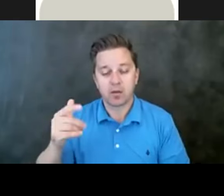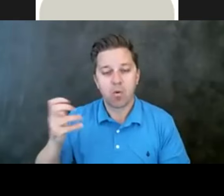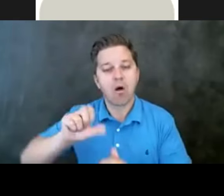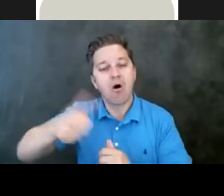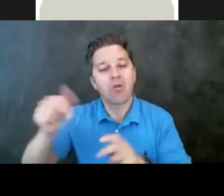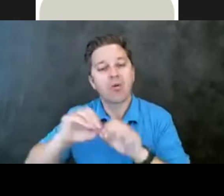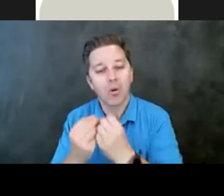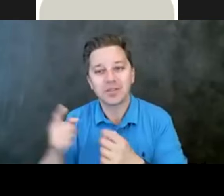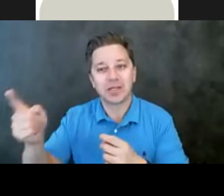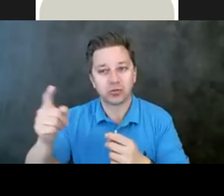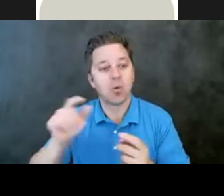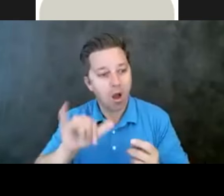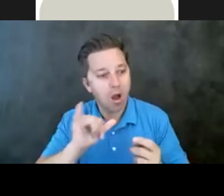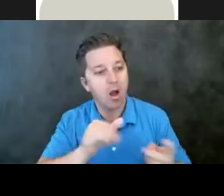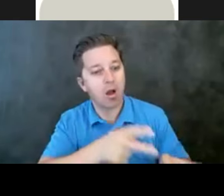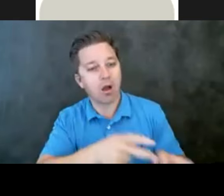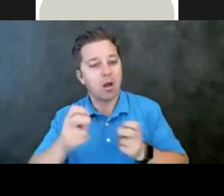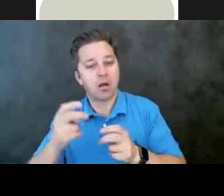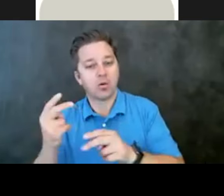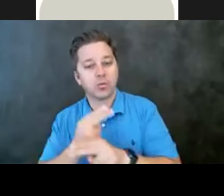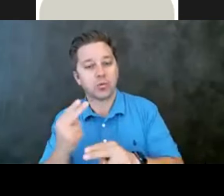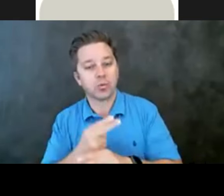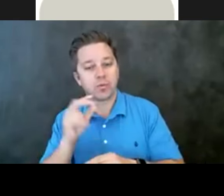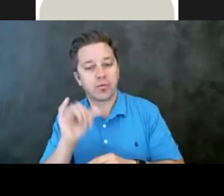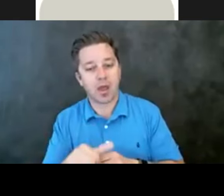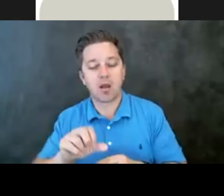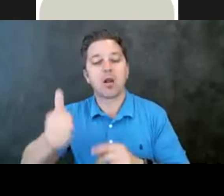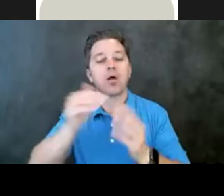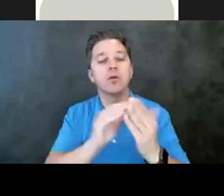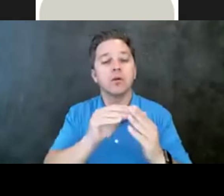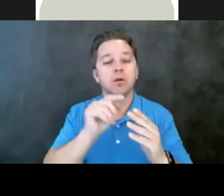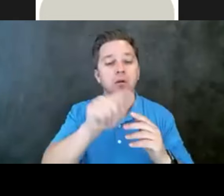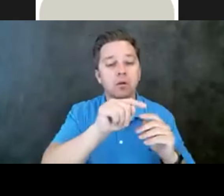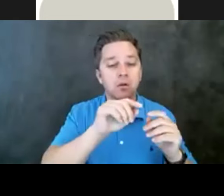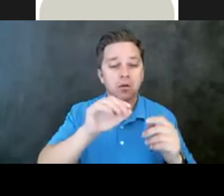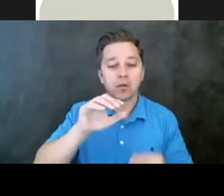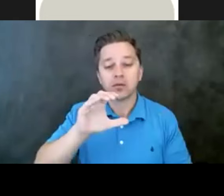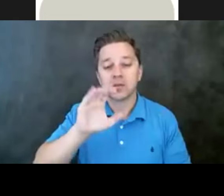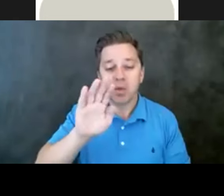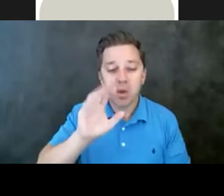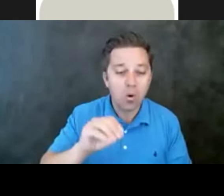to be able to use it, other community organizations, um, CBOs, FBOs.